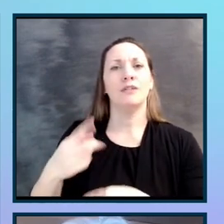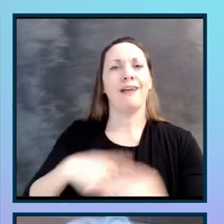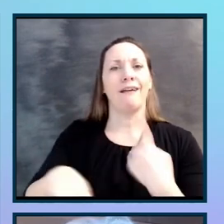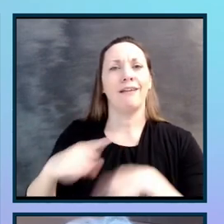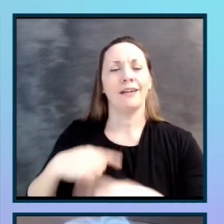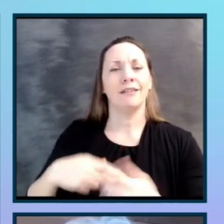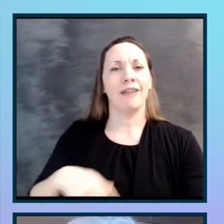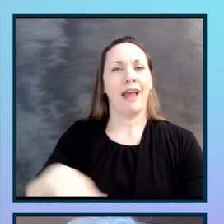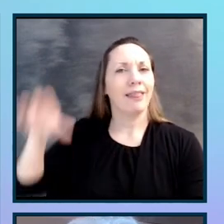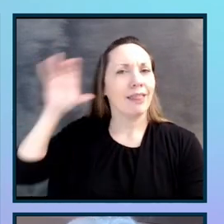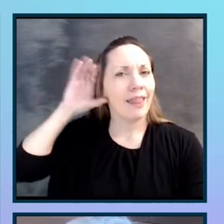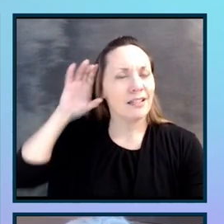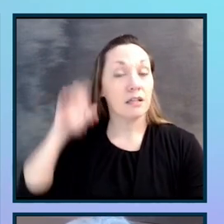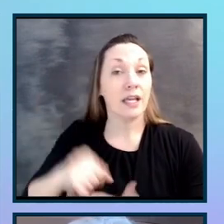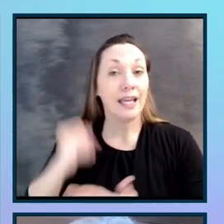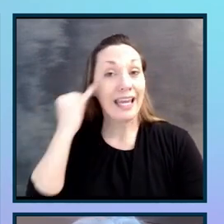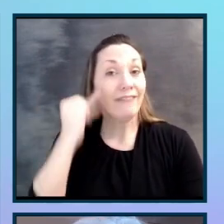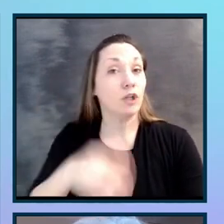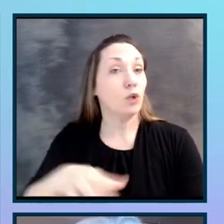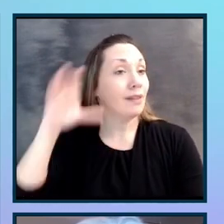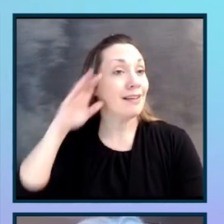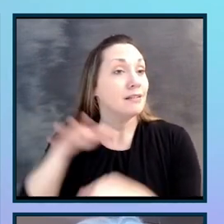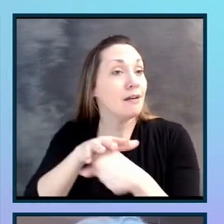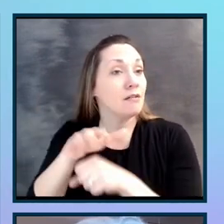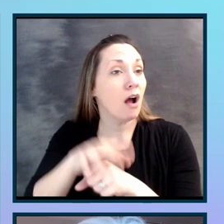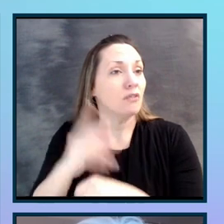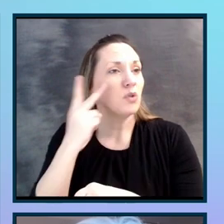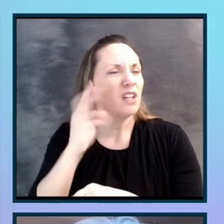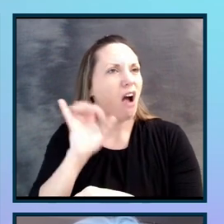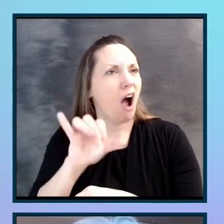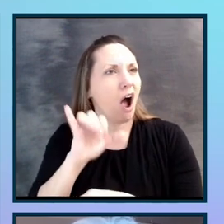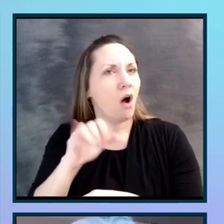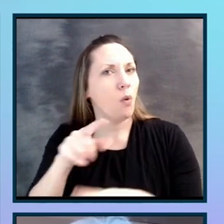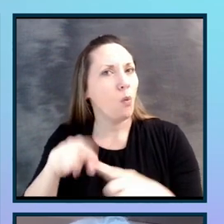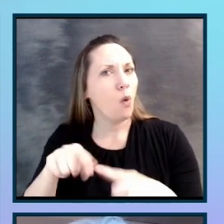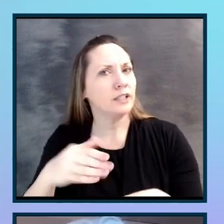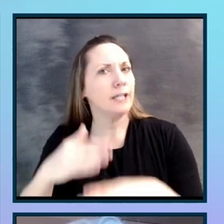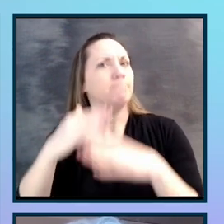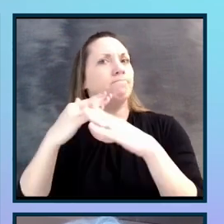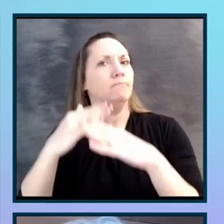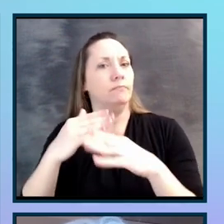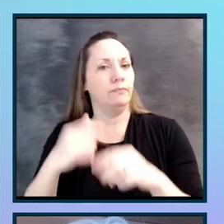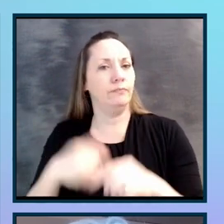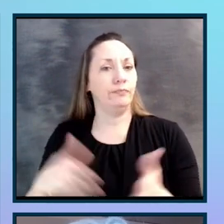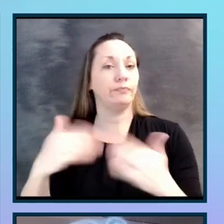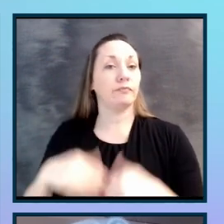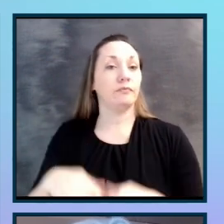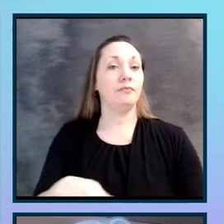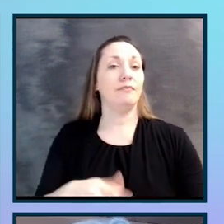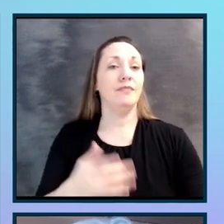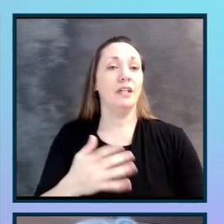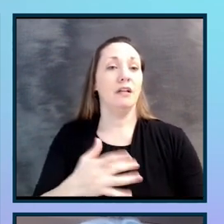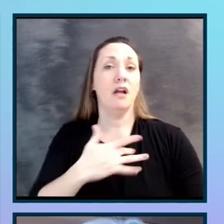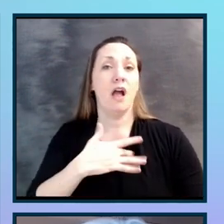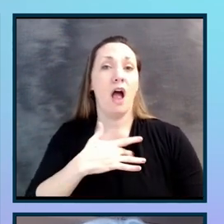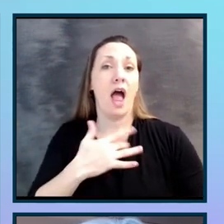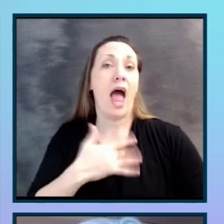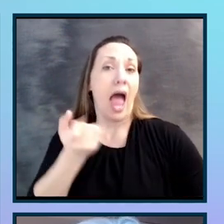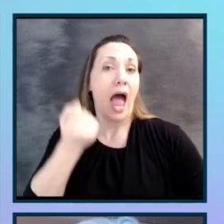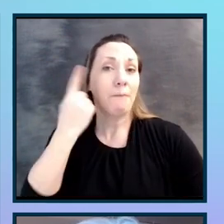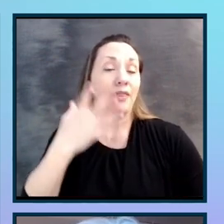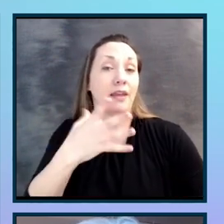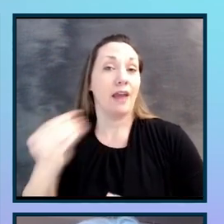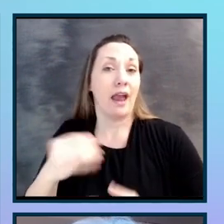You listen enough to really understand what's holding back from what we're trying to get at. Empathy and flexibility. This is a